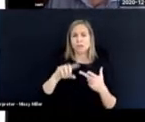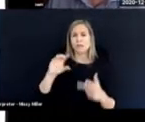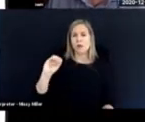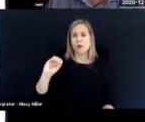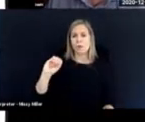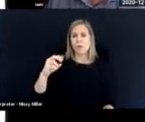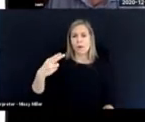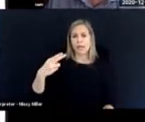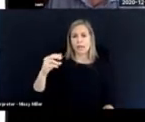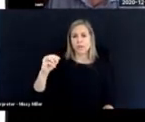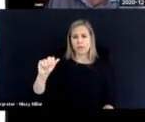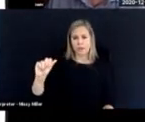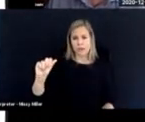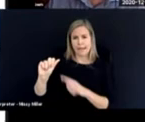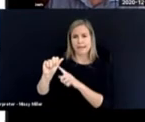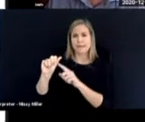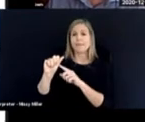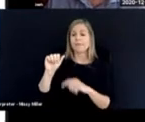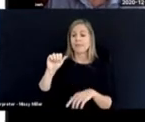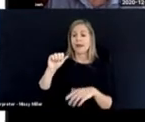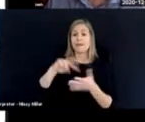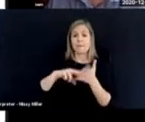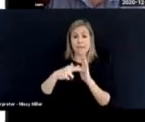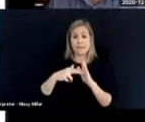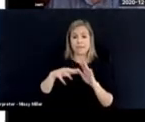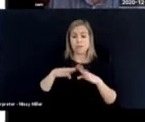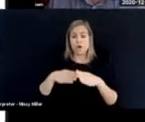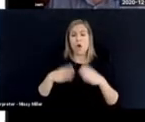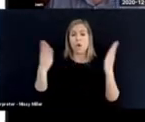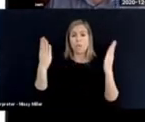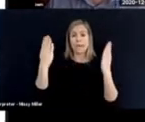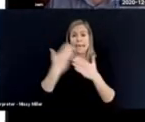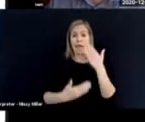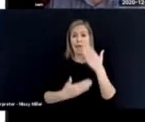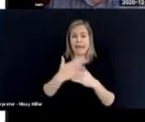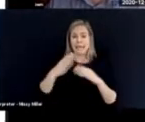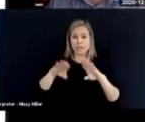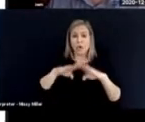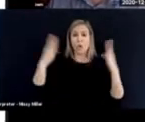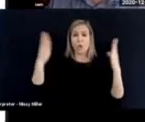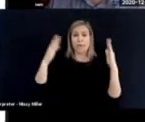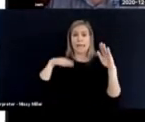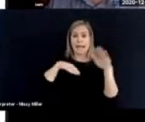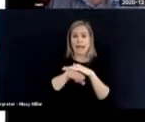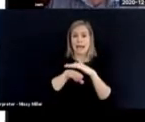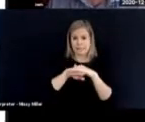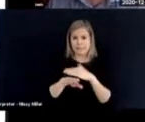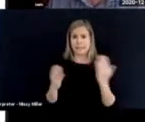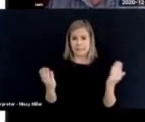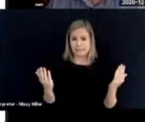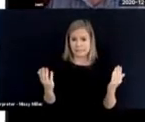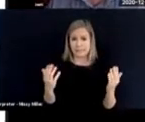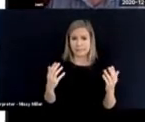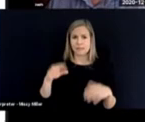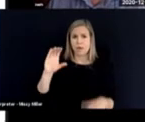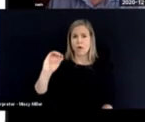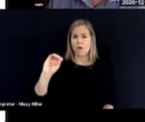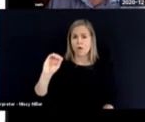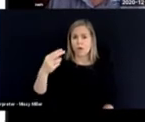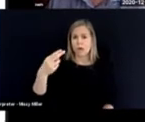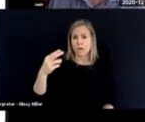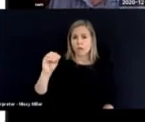for open hands, open access, which is actually a very, very comprehensive